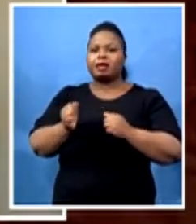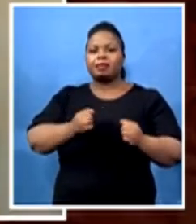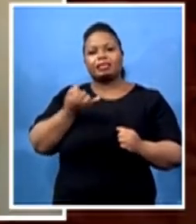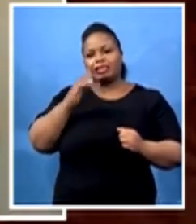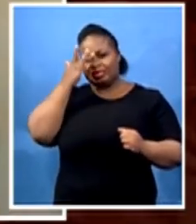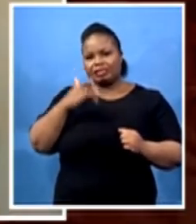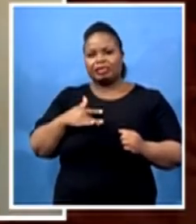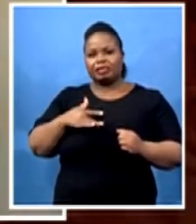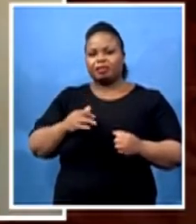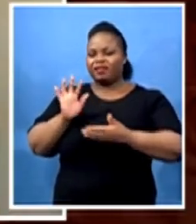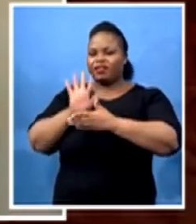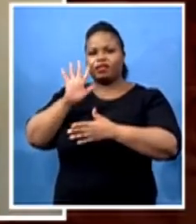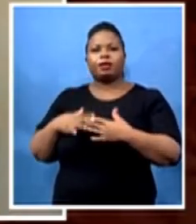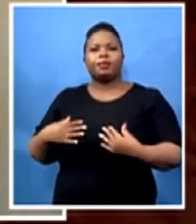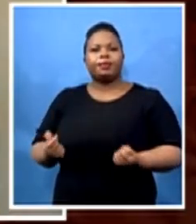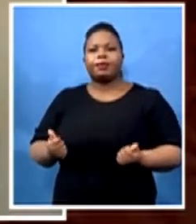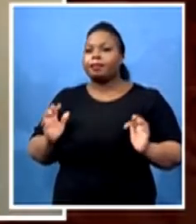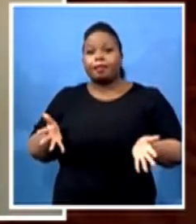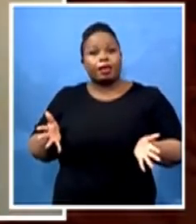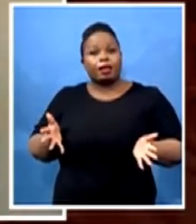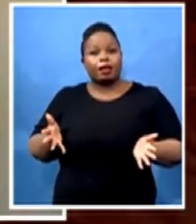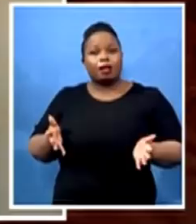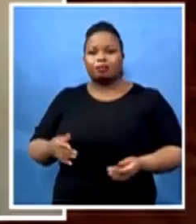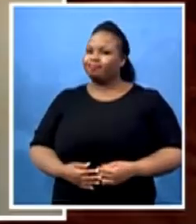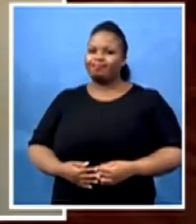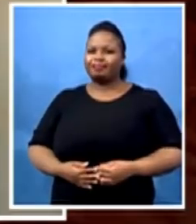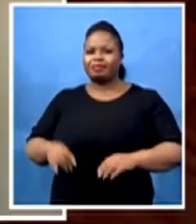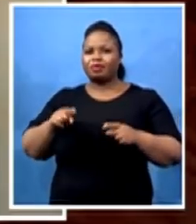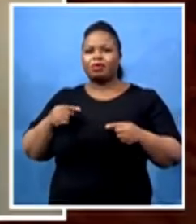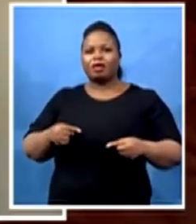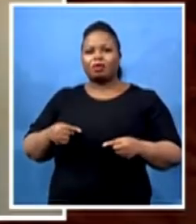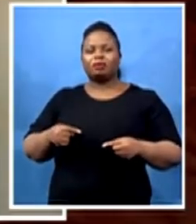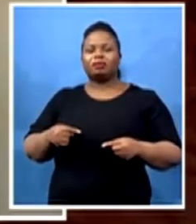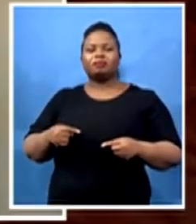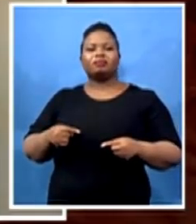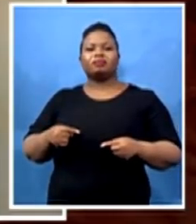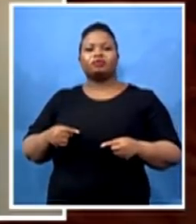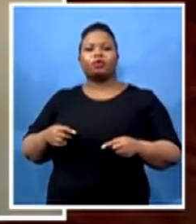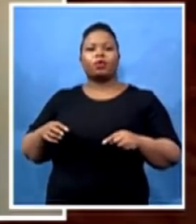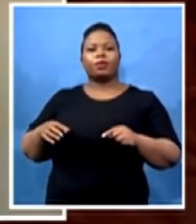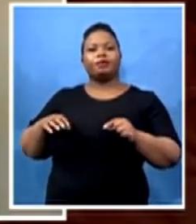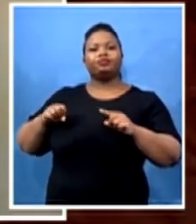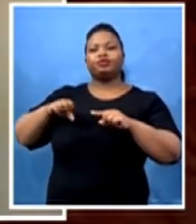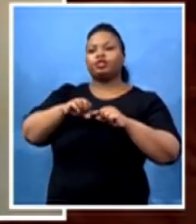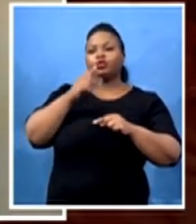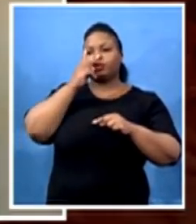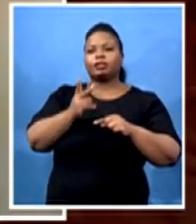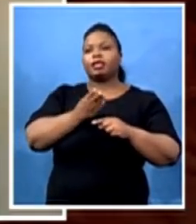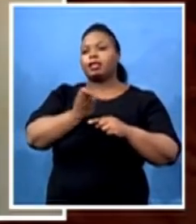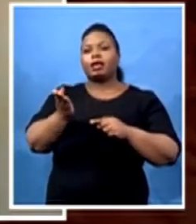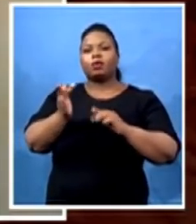And you can't trace them to say all these cases can be linked to this particular